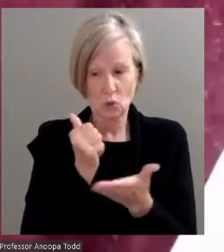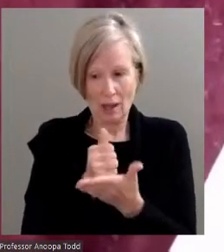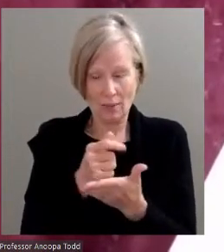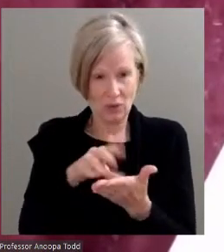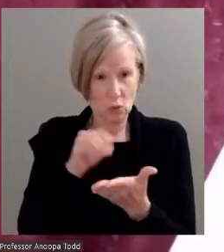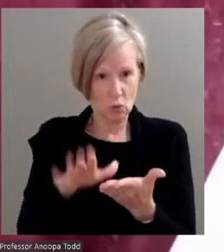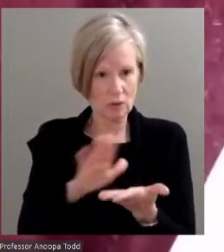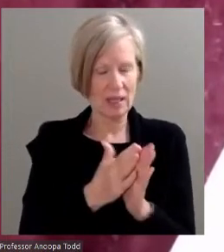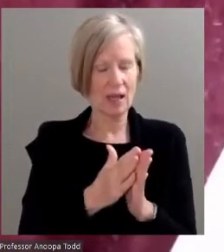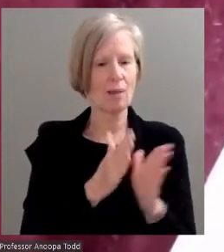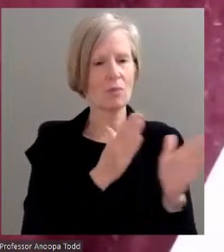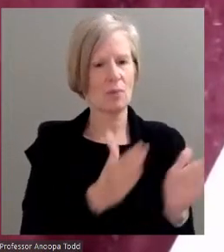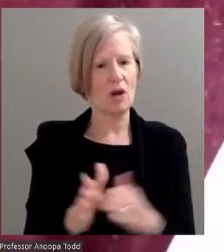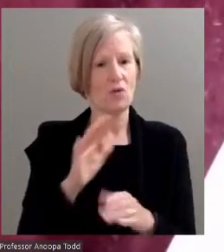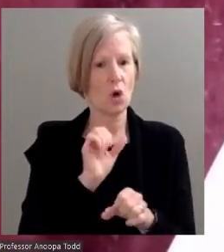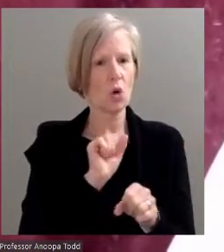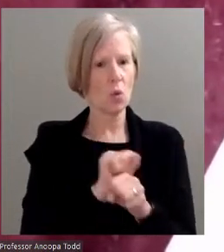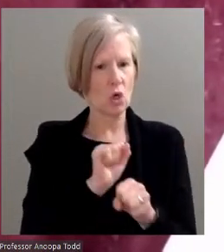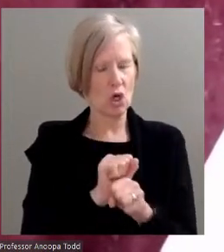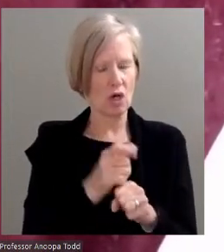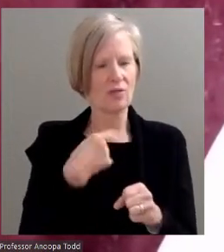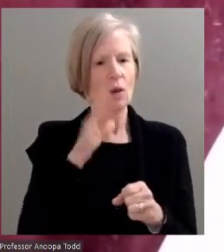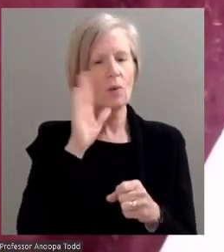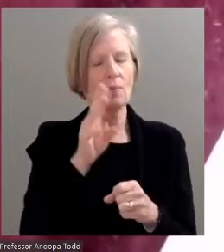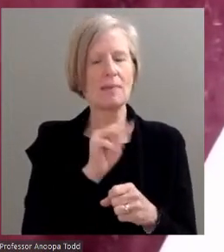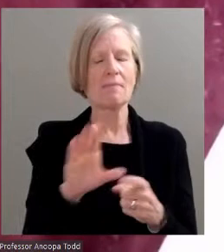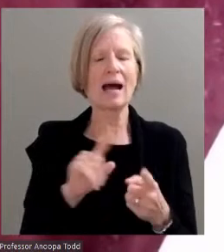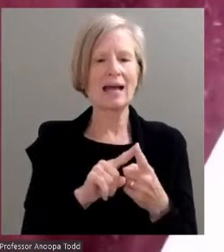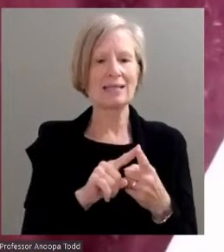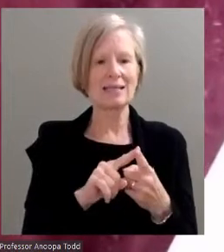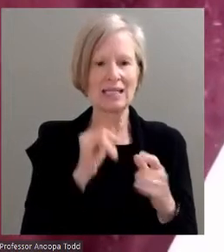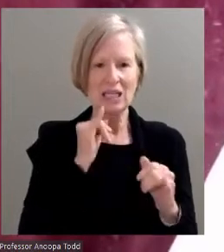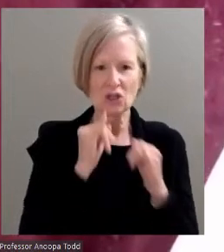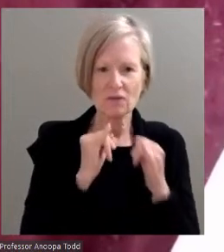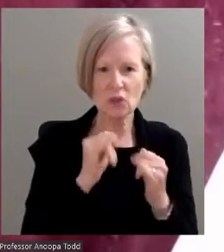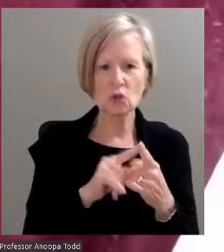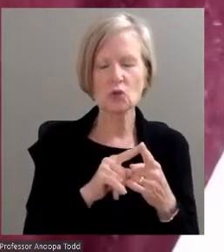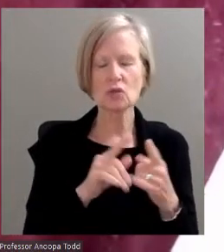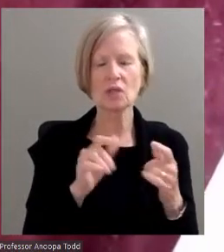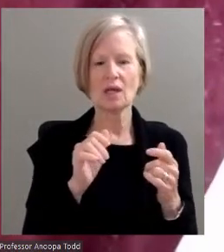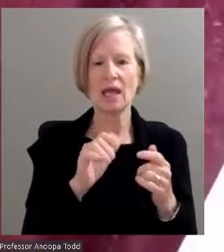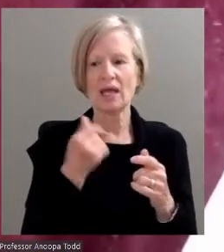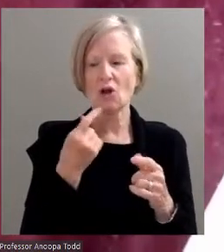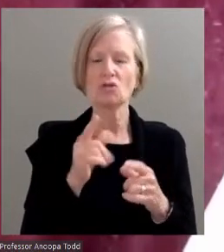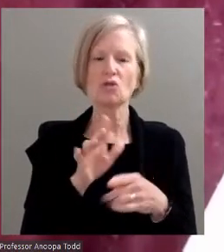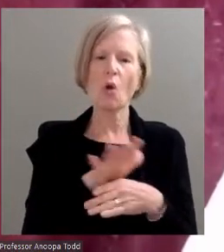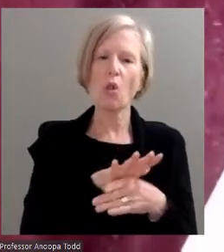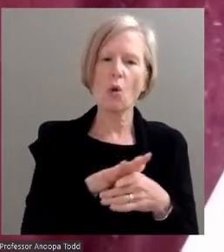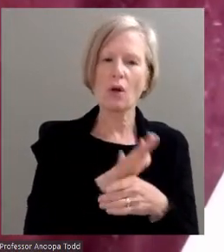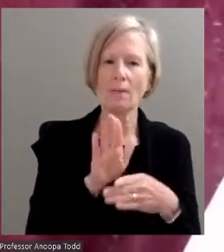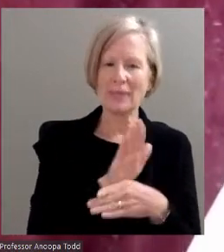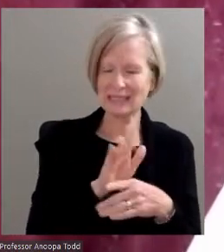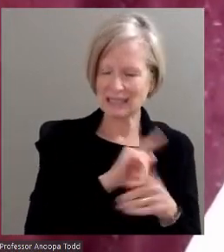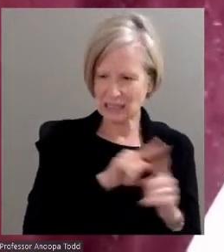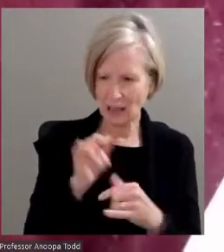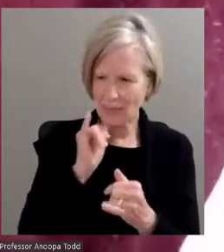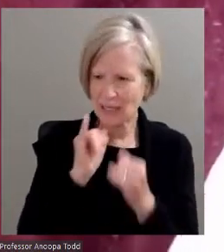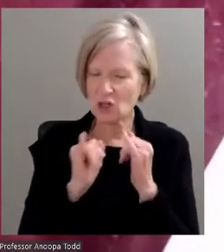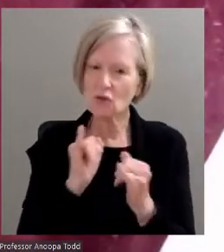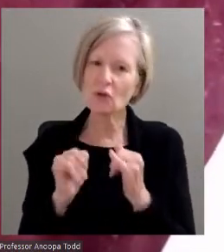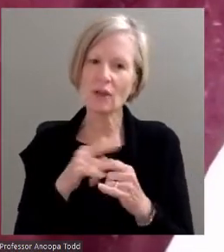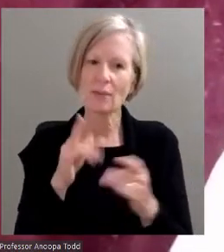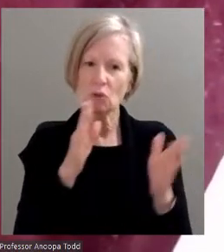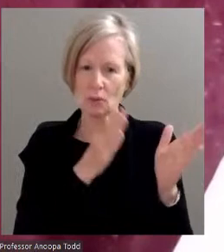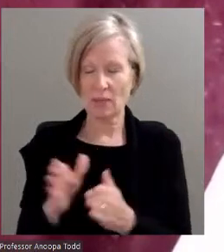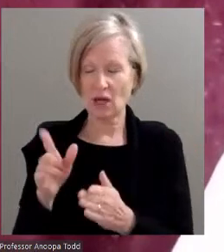mock interviews and invitations to our MCC board members along with local businesses to prepare students both in appropriate